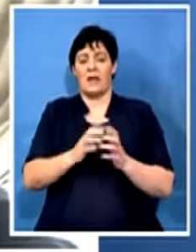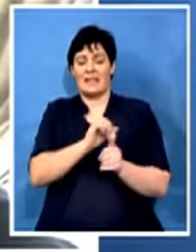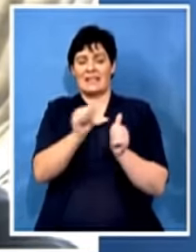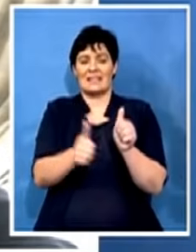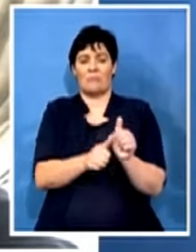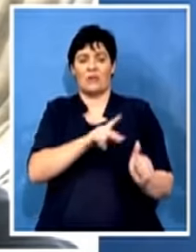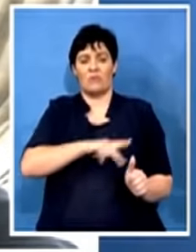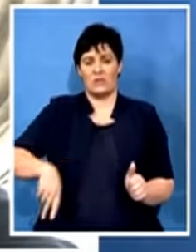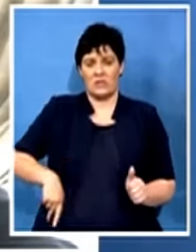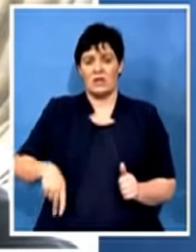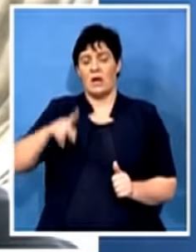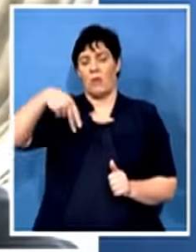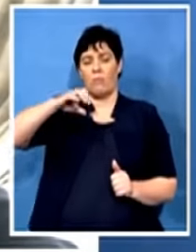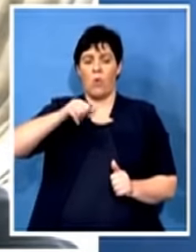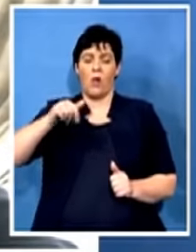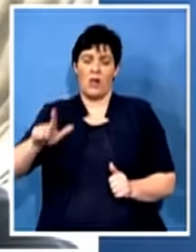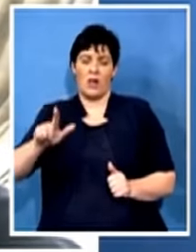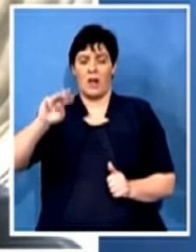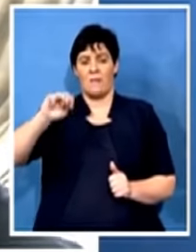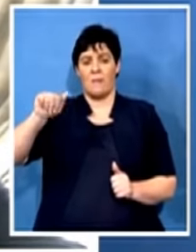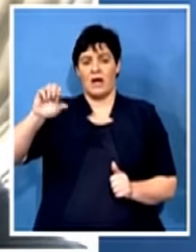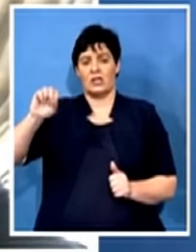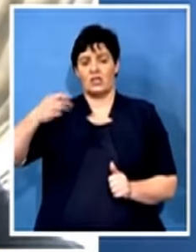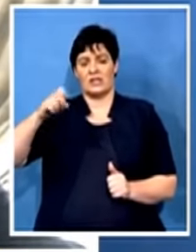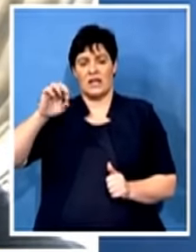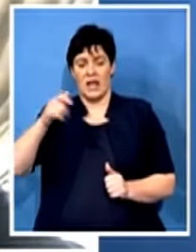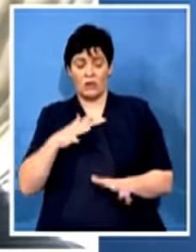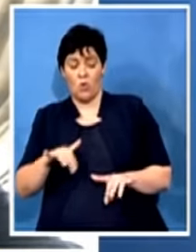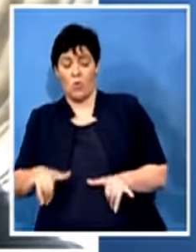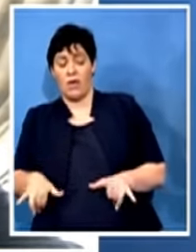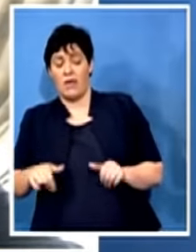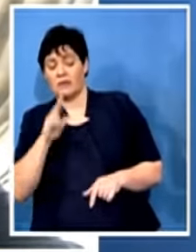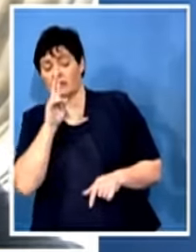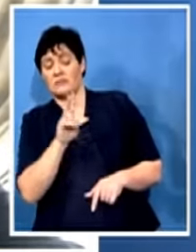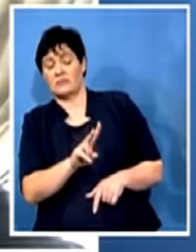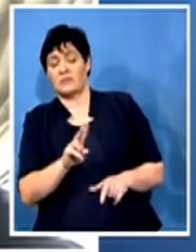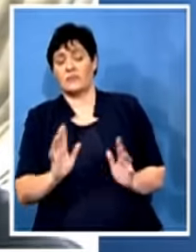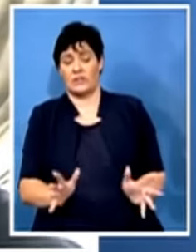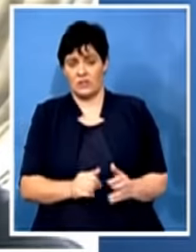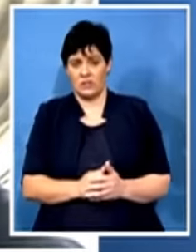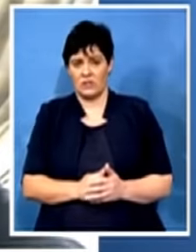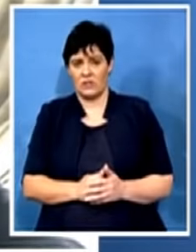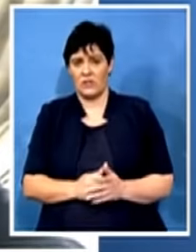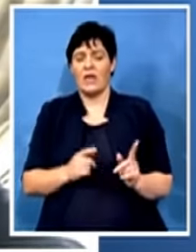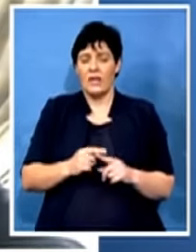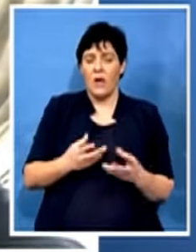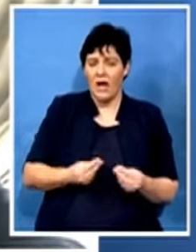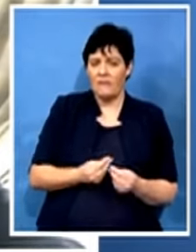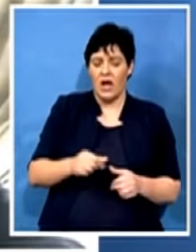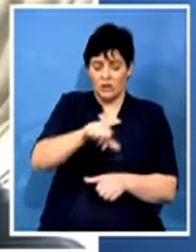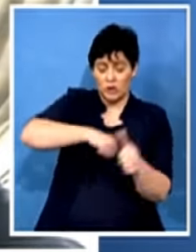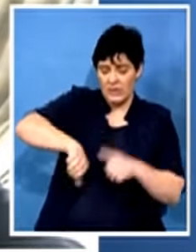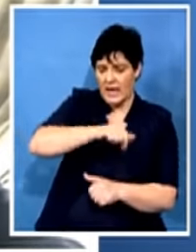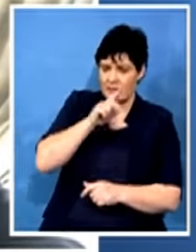which is just waiting in the wings and looking on. Then you've got an appetite by society that those whom